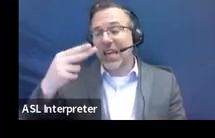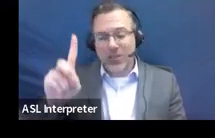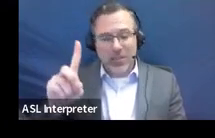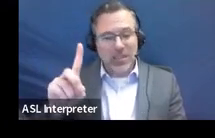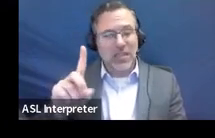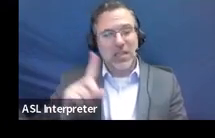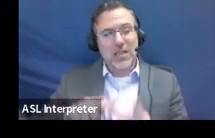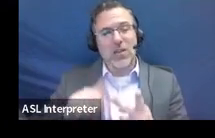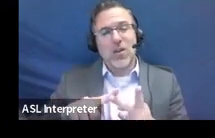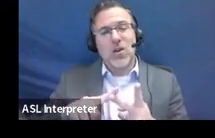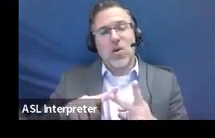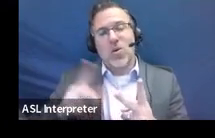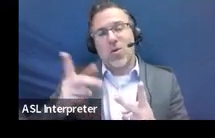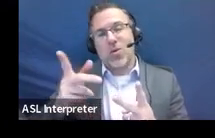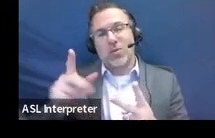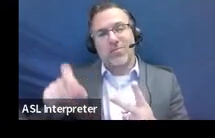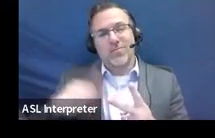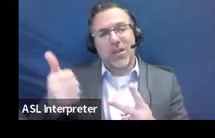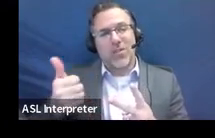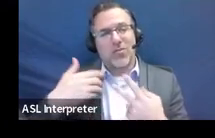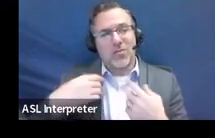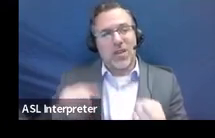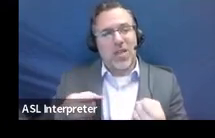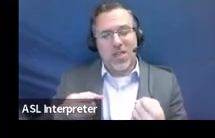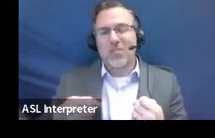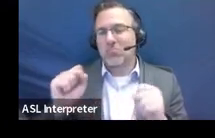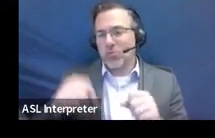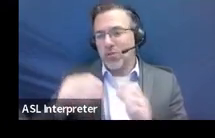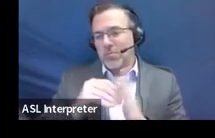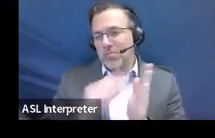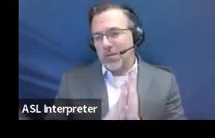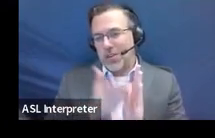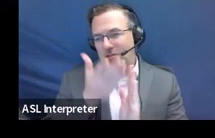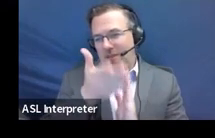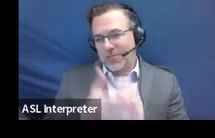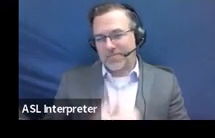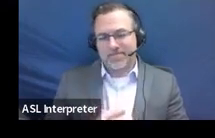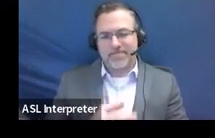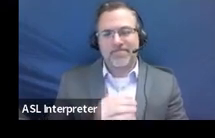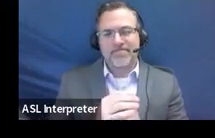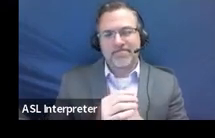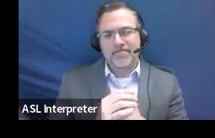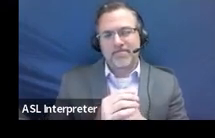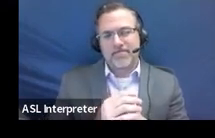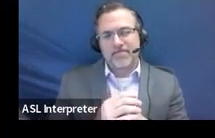any other kind of health or mental health information.